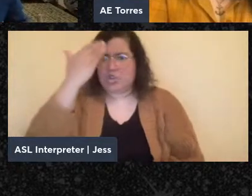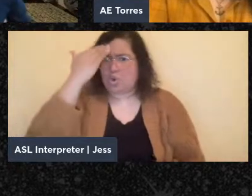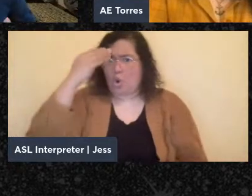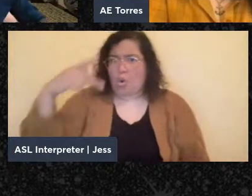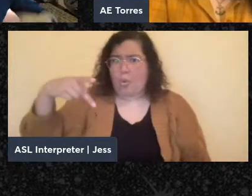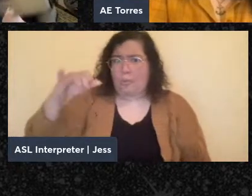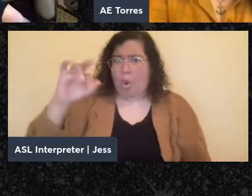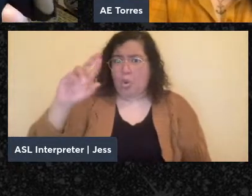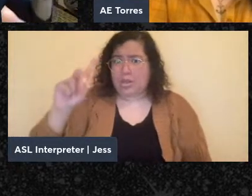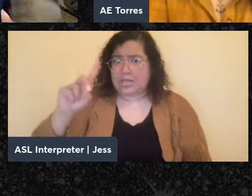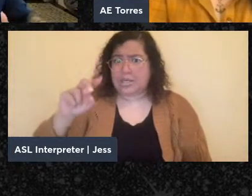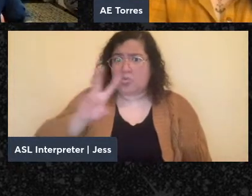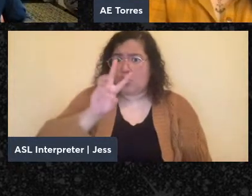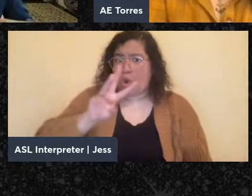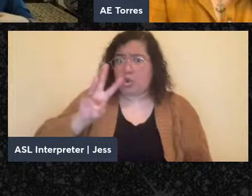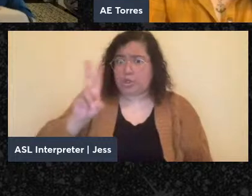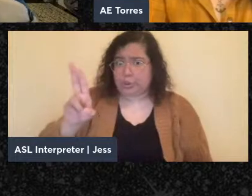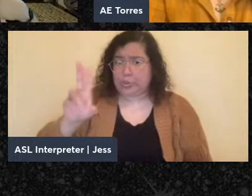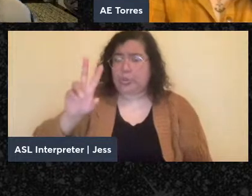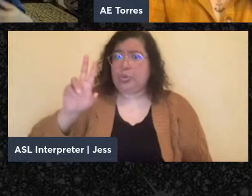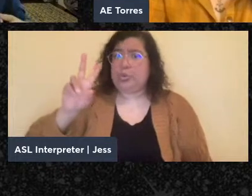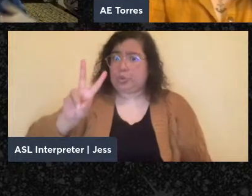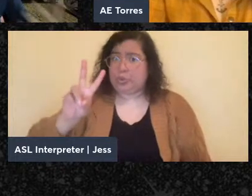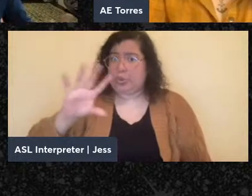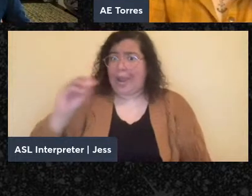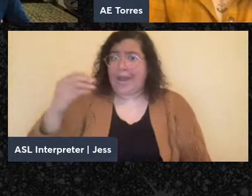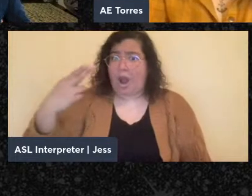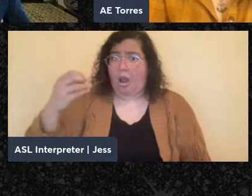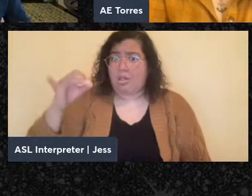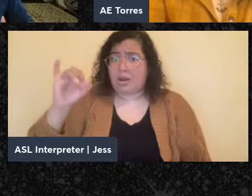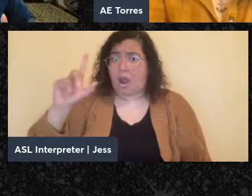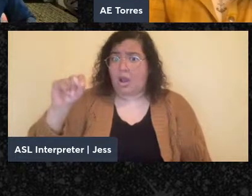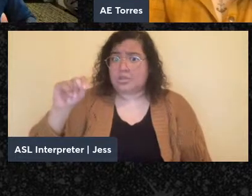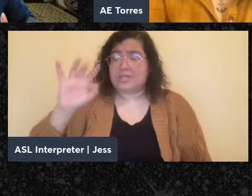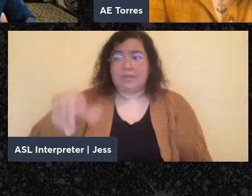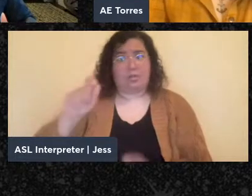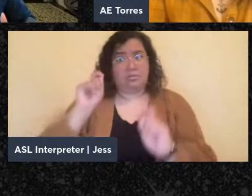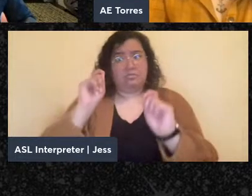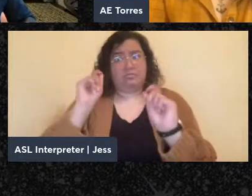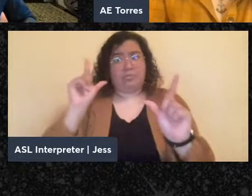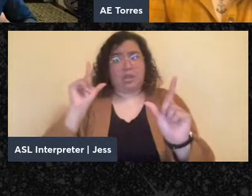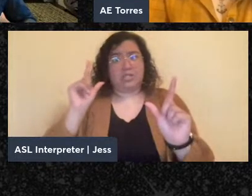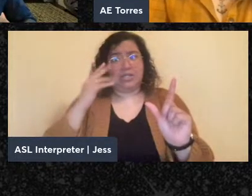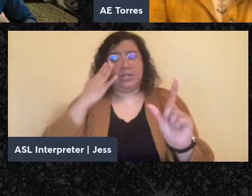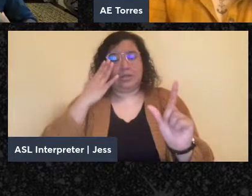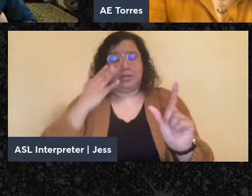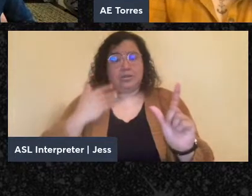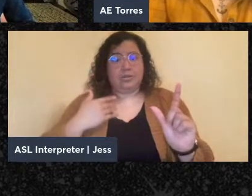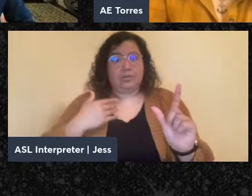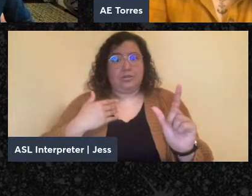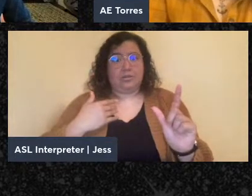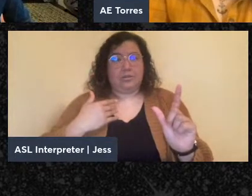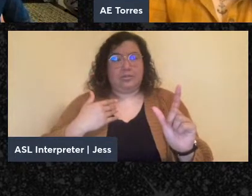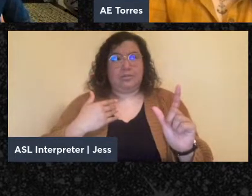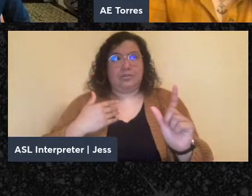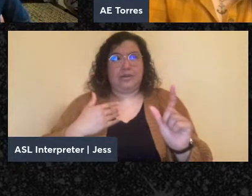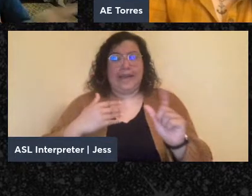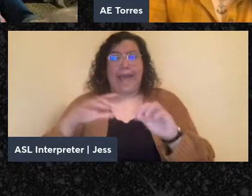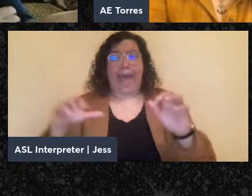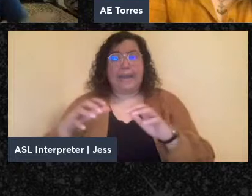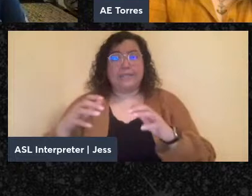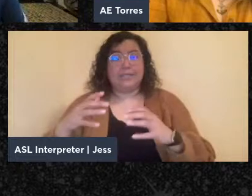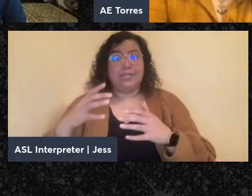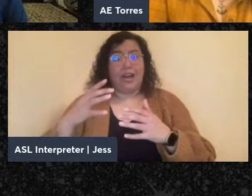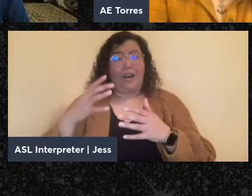and the Holocaust, this is a dramatic and surprising sort of act of faith